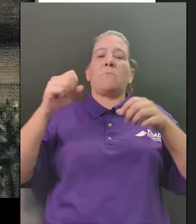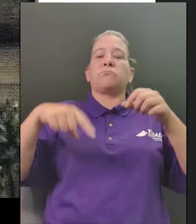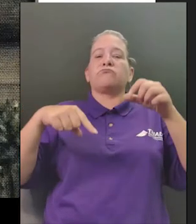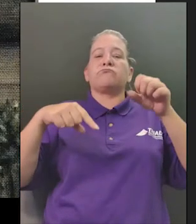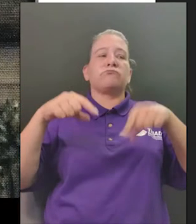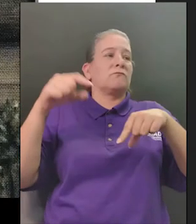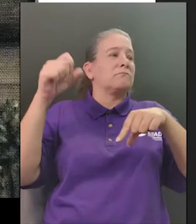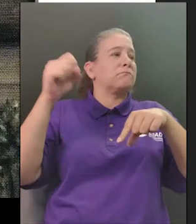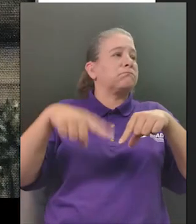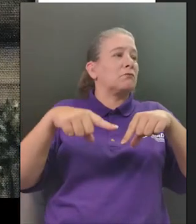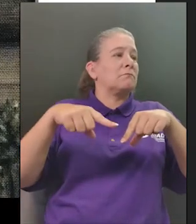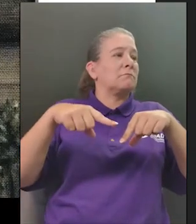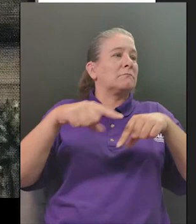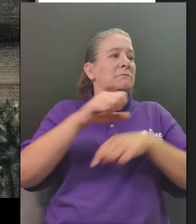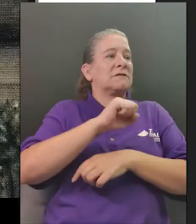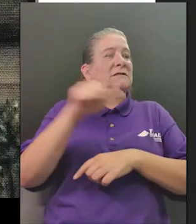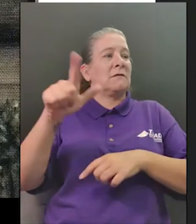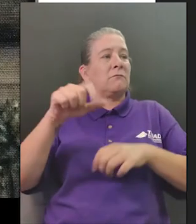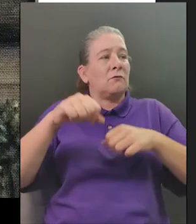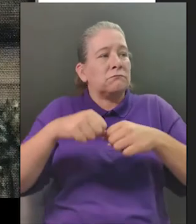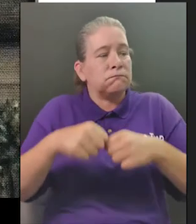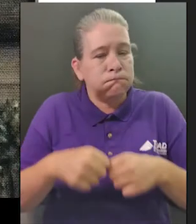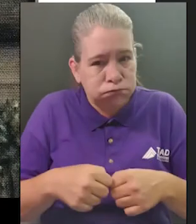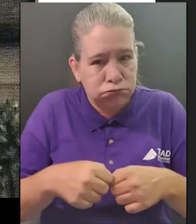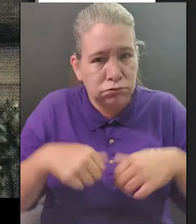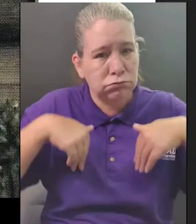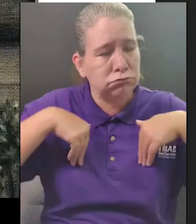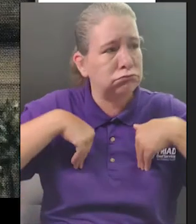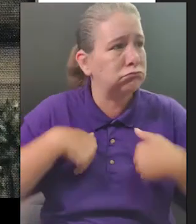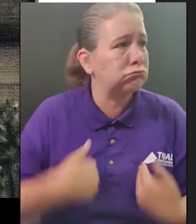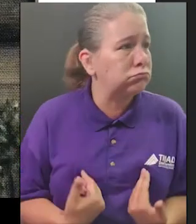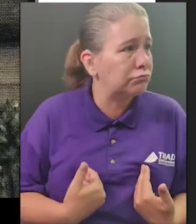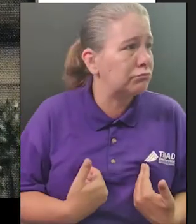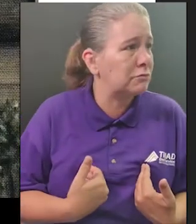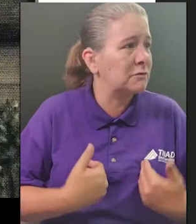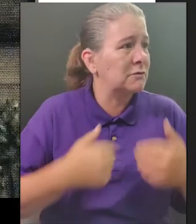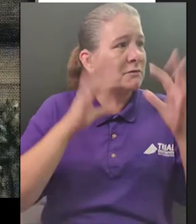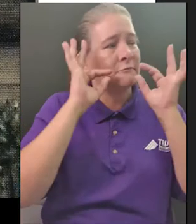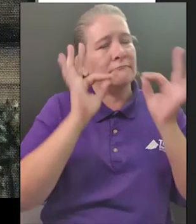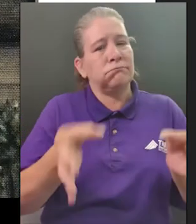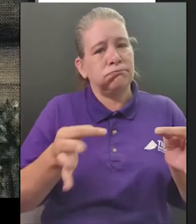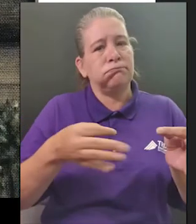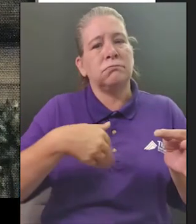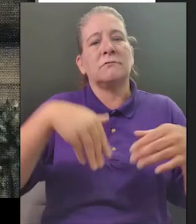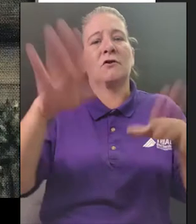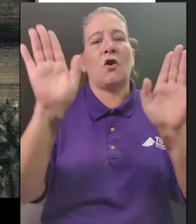ached they started for home it was a long way back